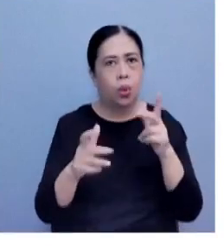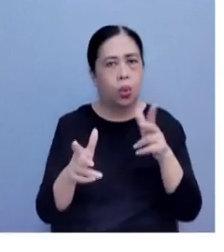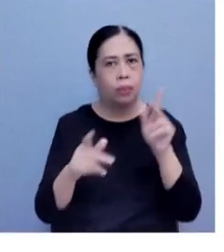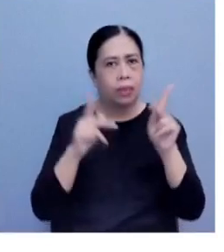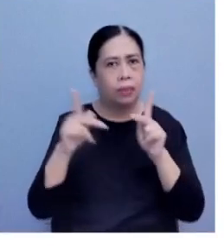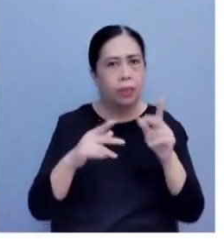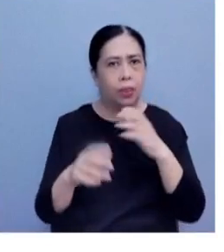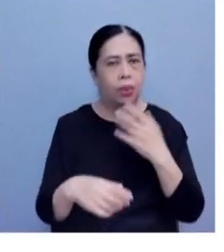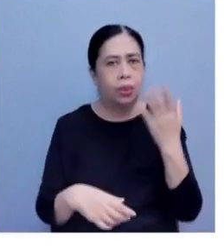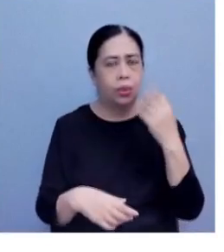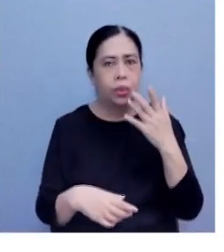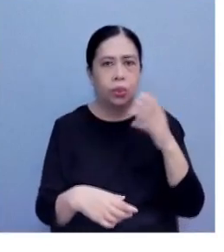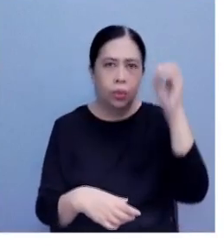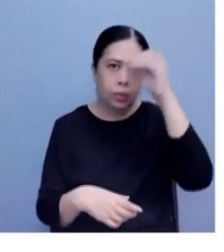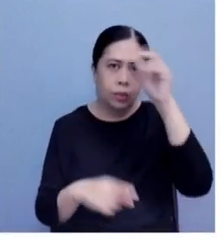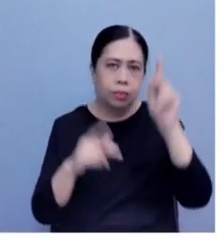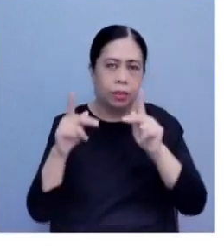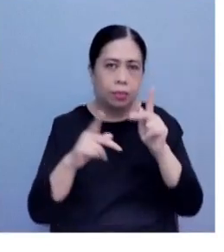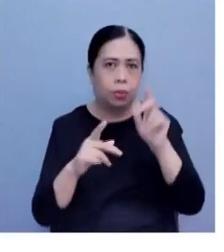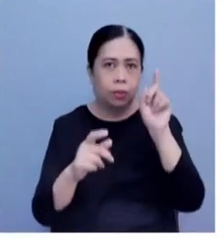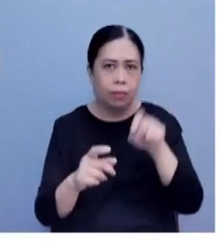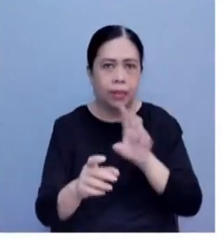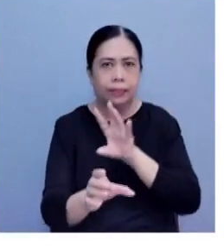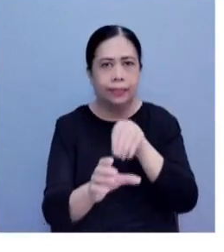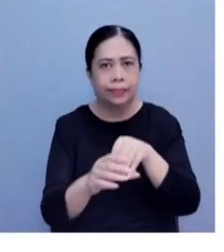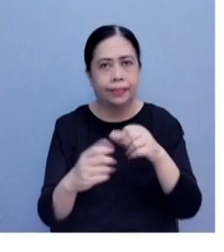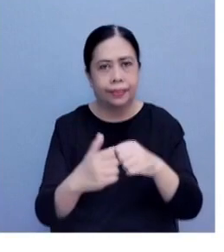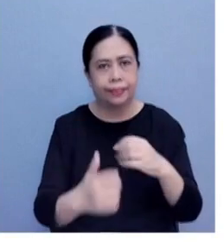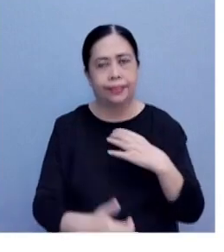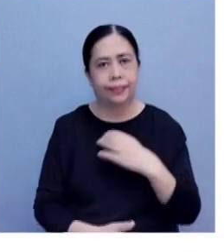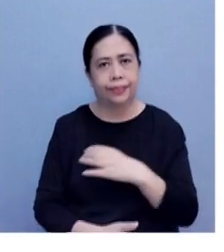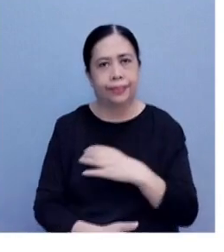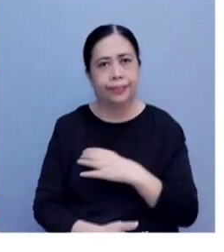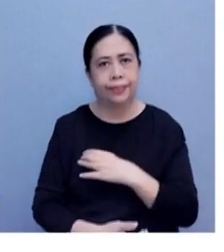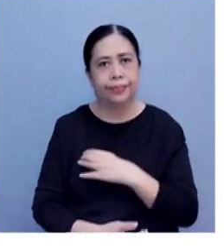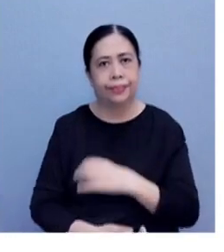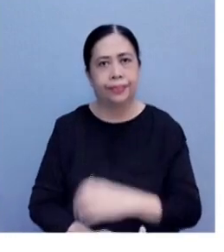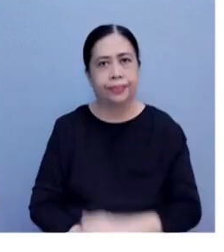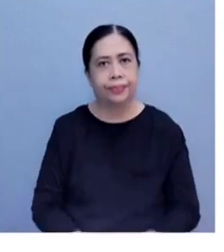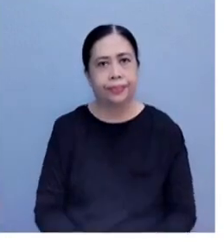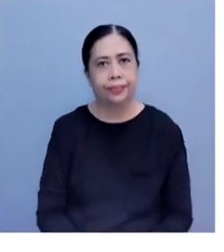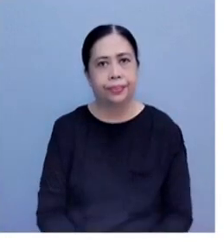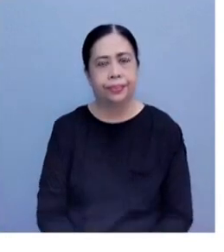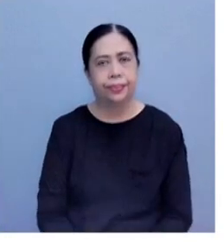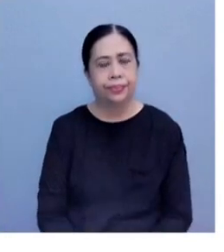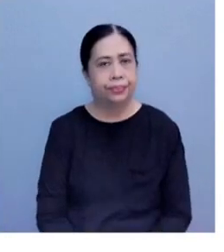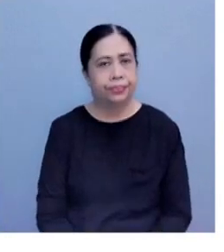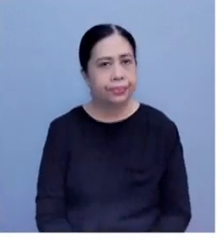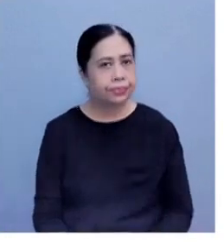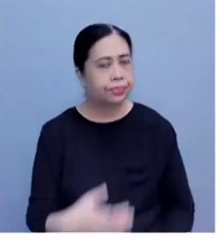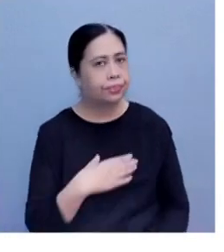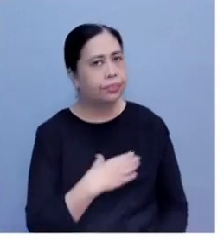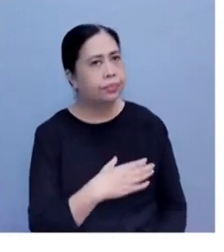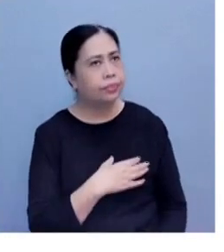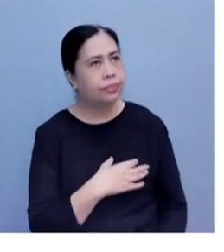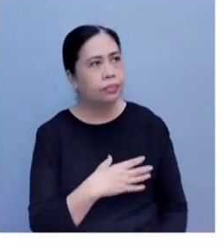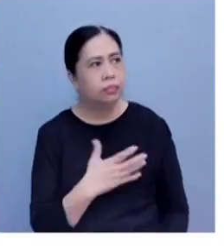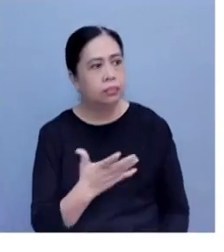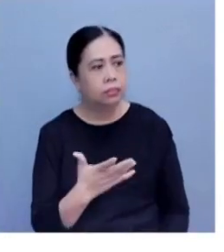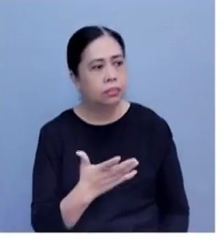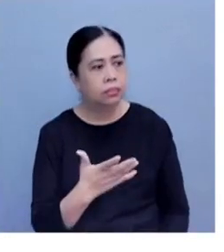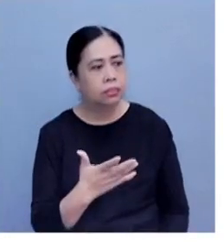heard and acted upon inside the lower house. Congressman, without the relentless questioning